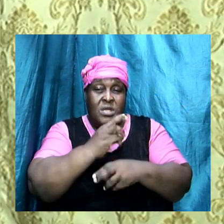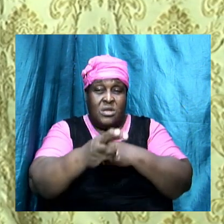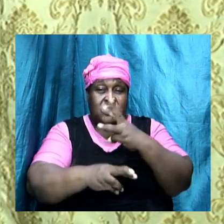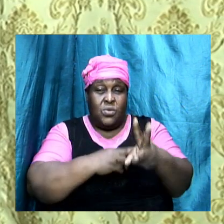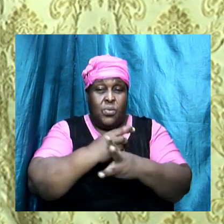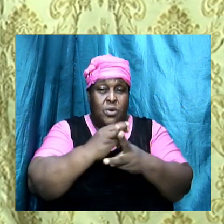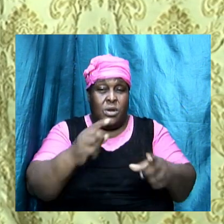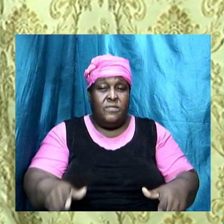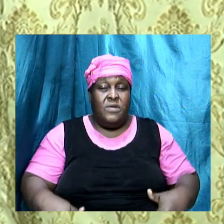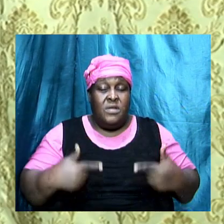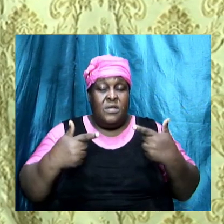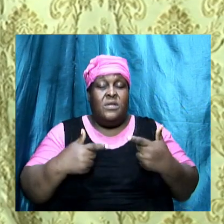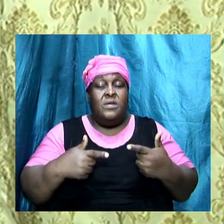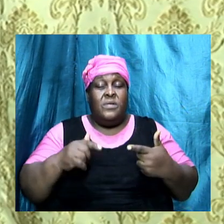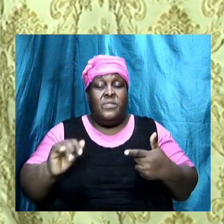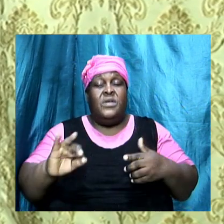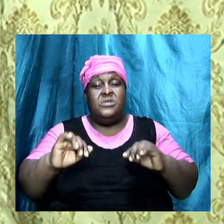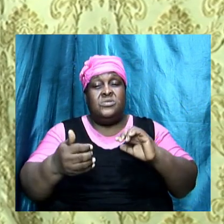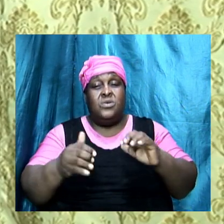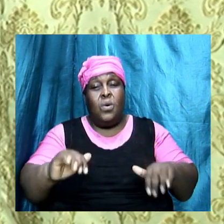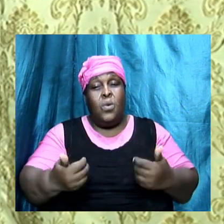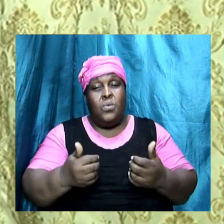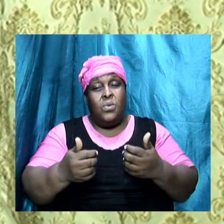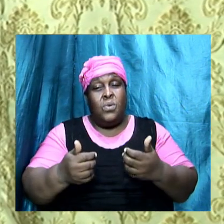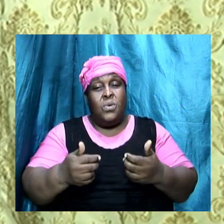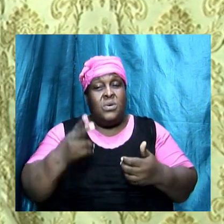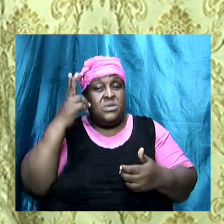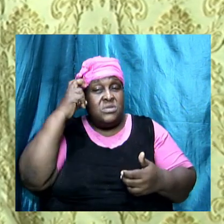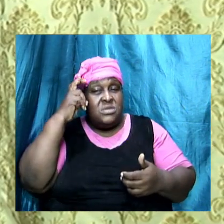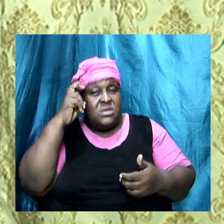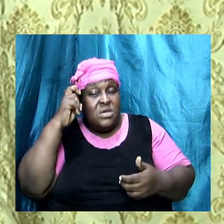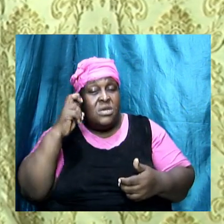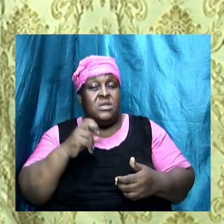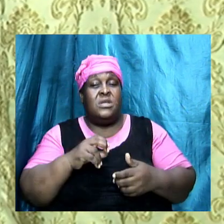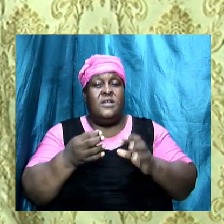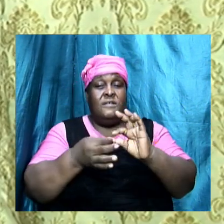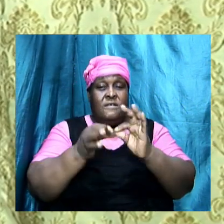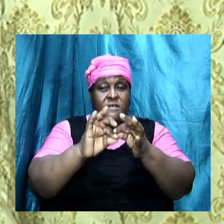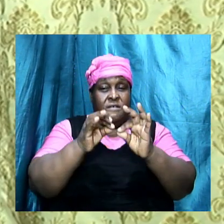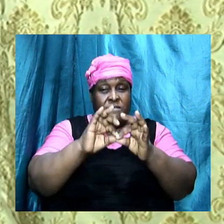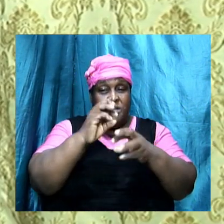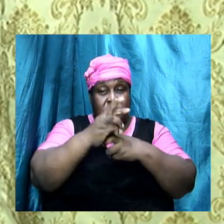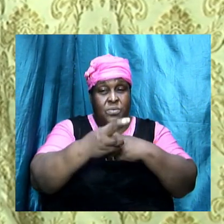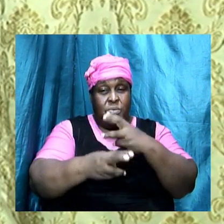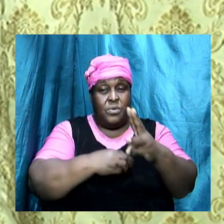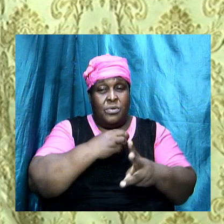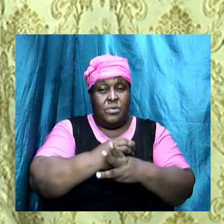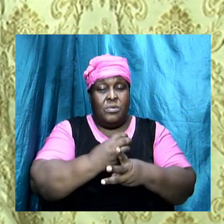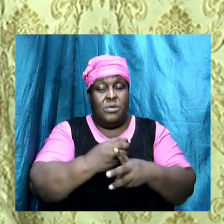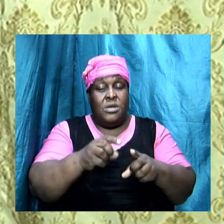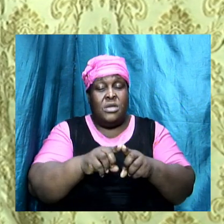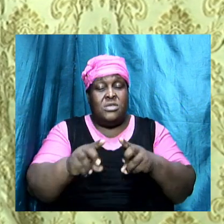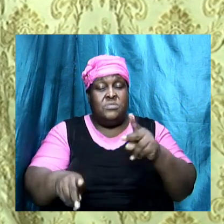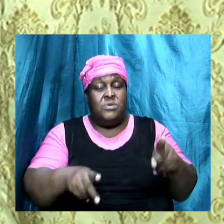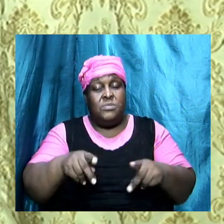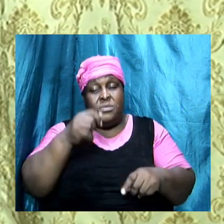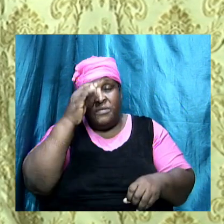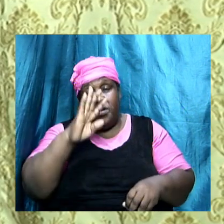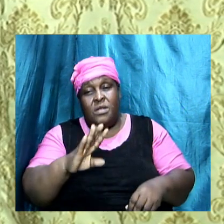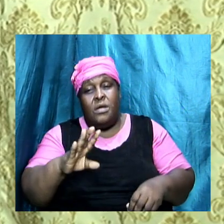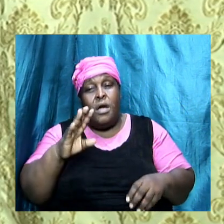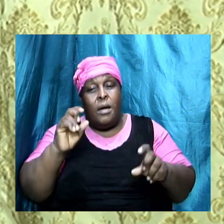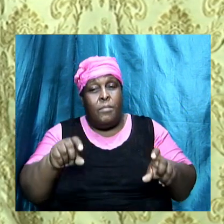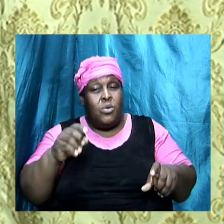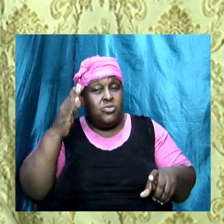satan shaped the world he's the god of the world and this is how he shaped the world and as people of God we must be aware of what is